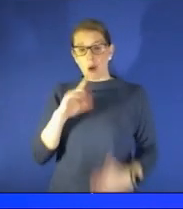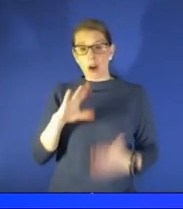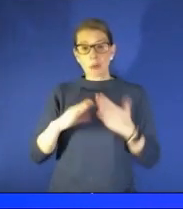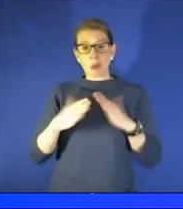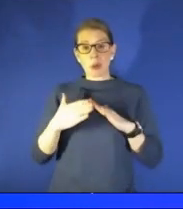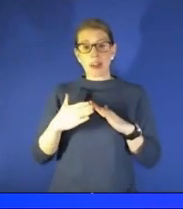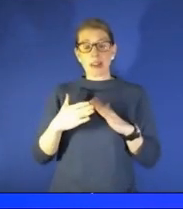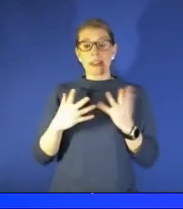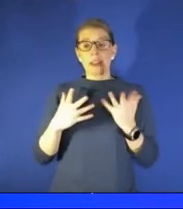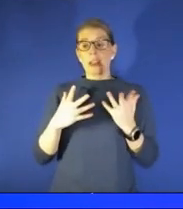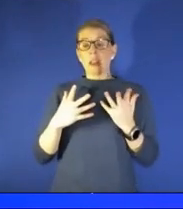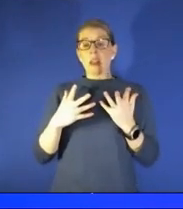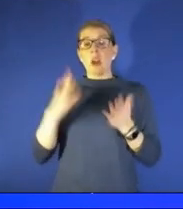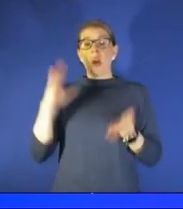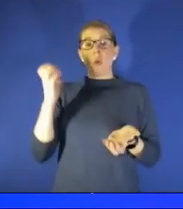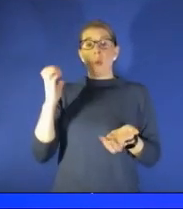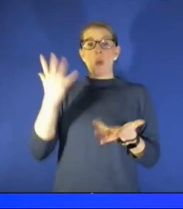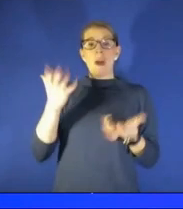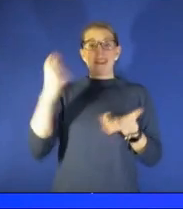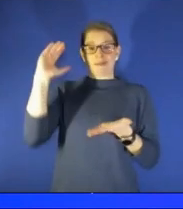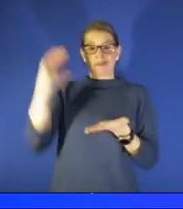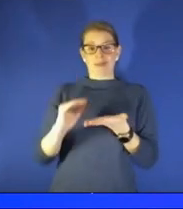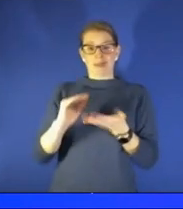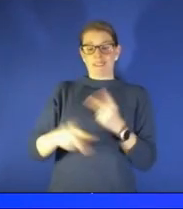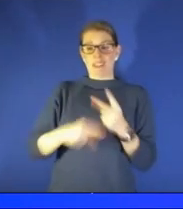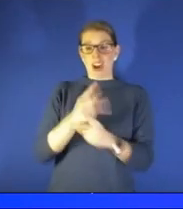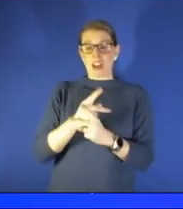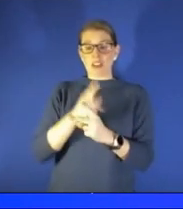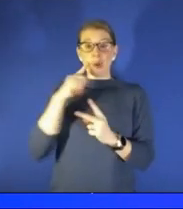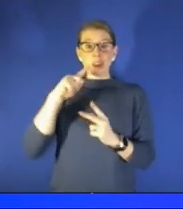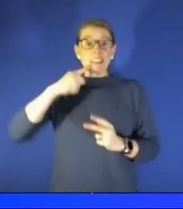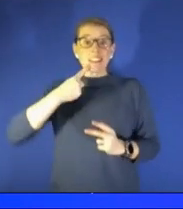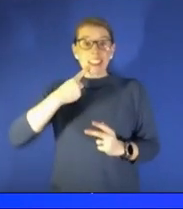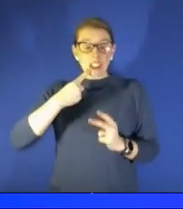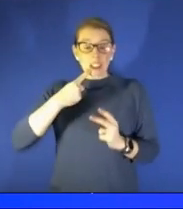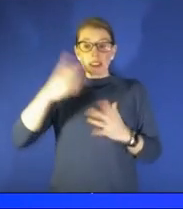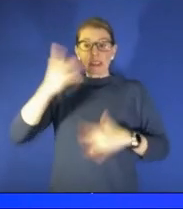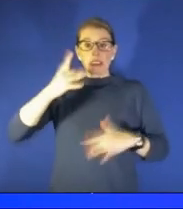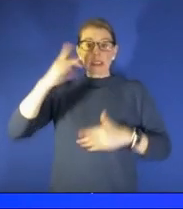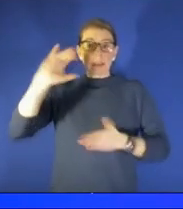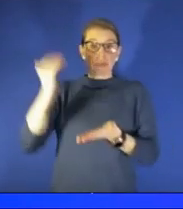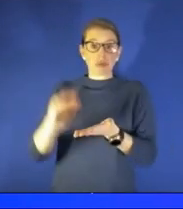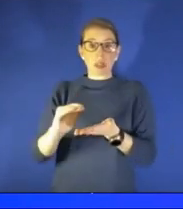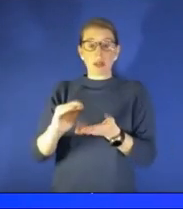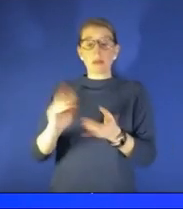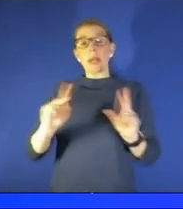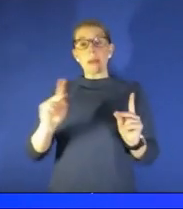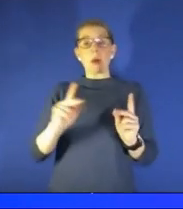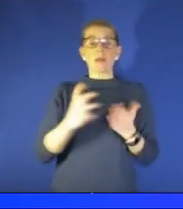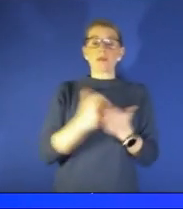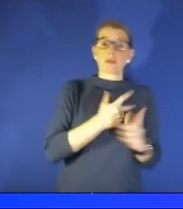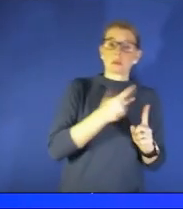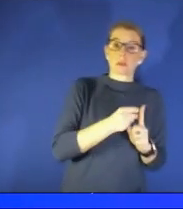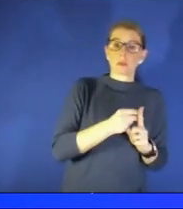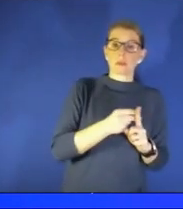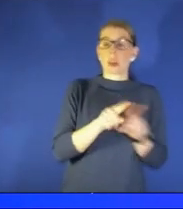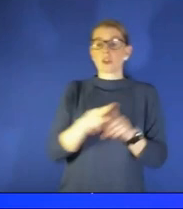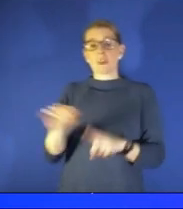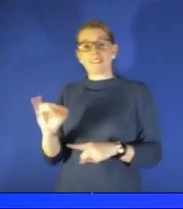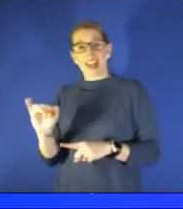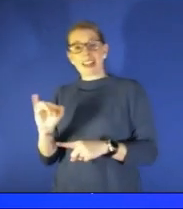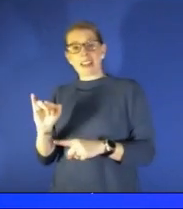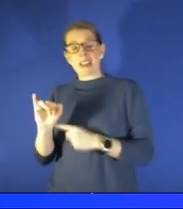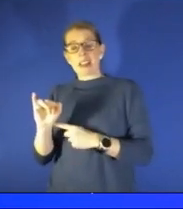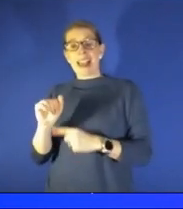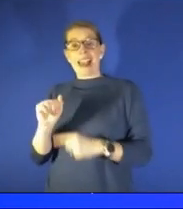particularly severe disease now as people continue to get vaccinated and or infected they're going to have some antibodies that that are going to protect